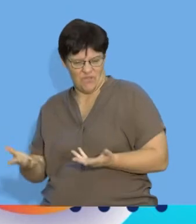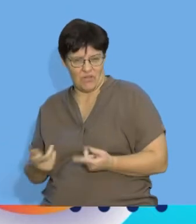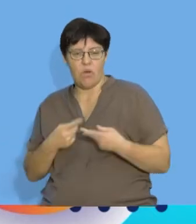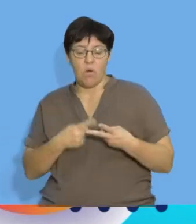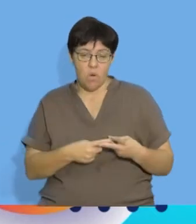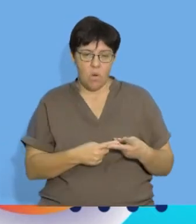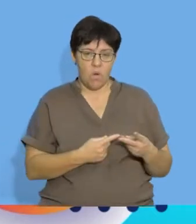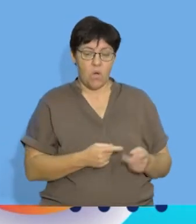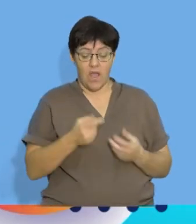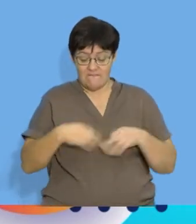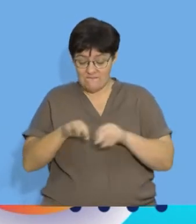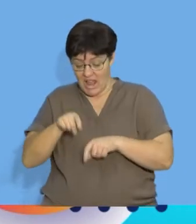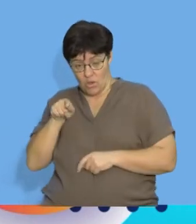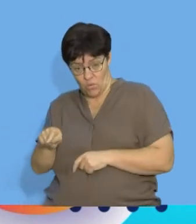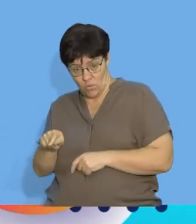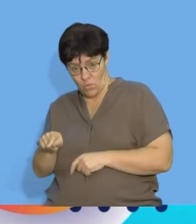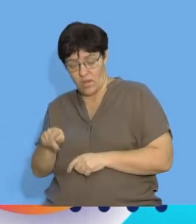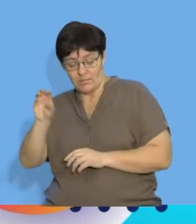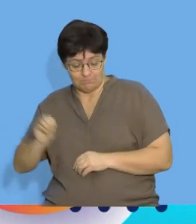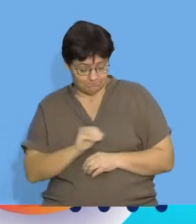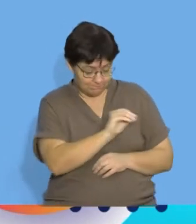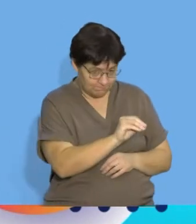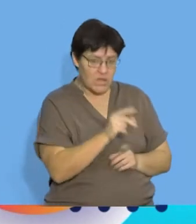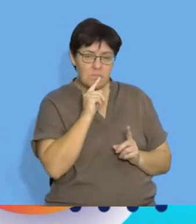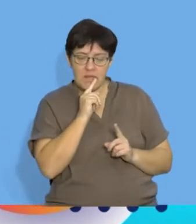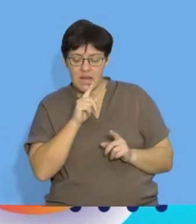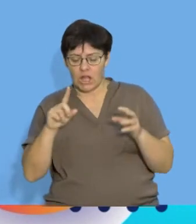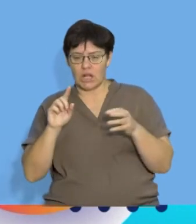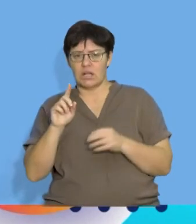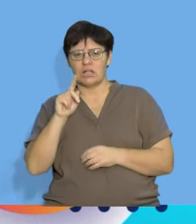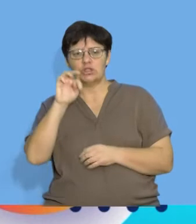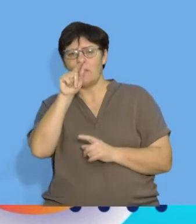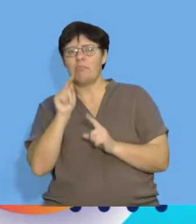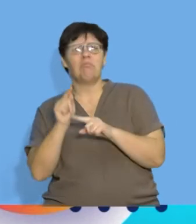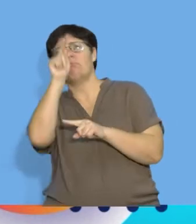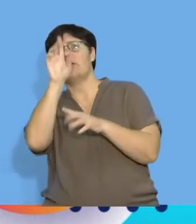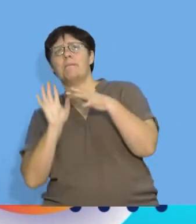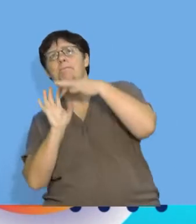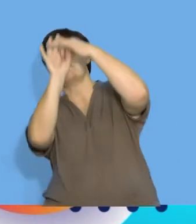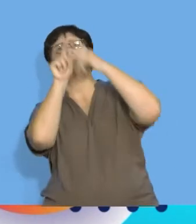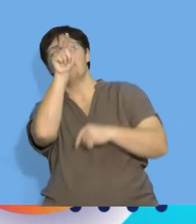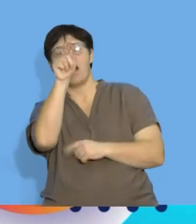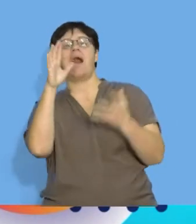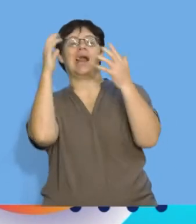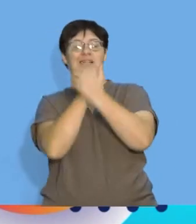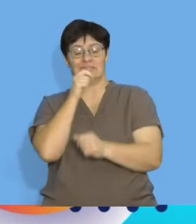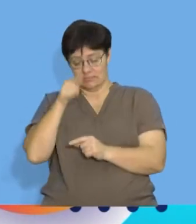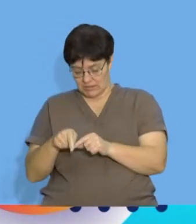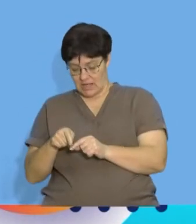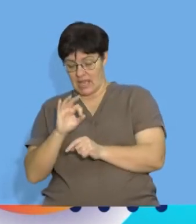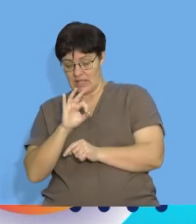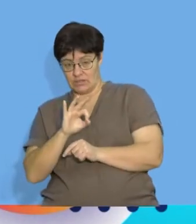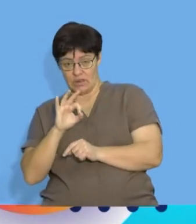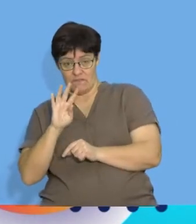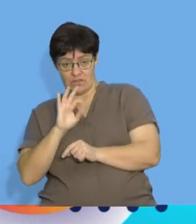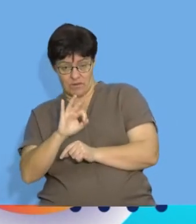substituting in a term value to determine which term actually has a value that is given